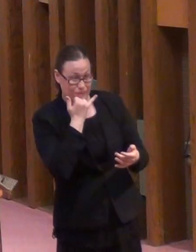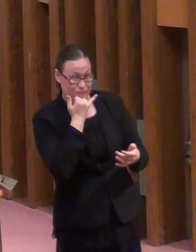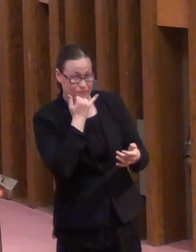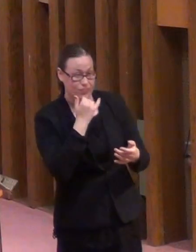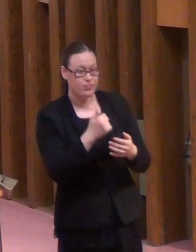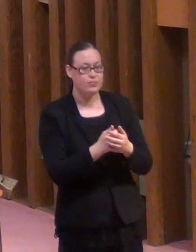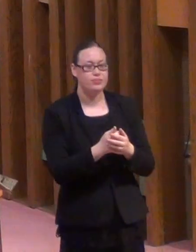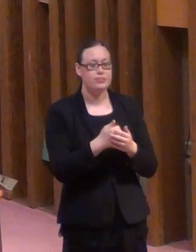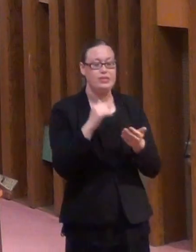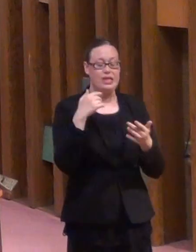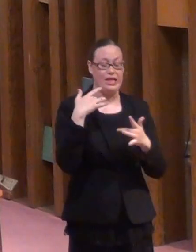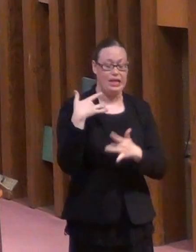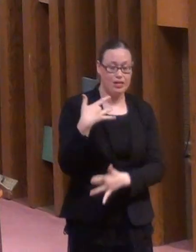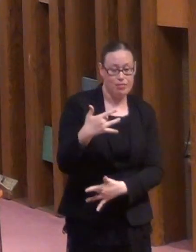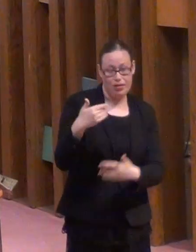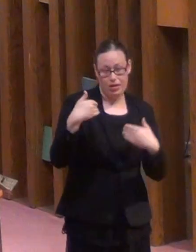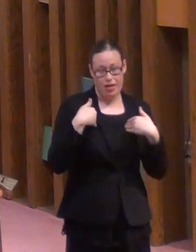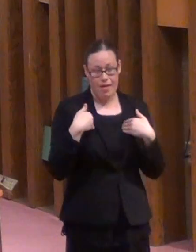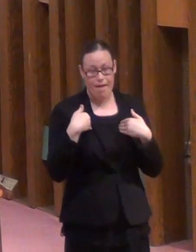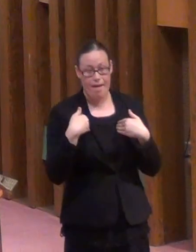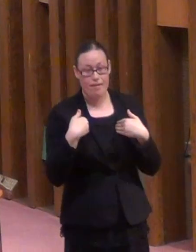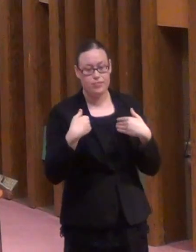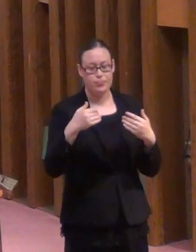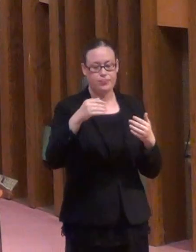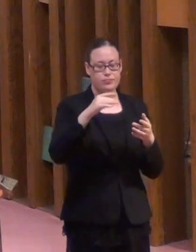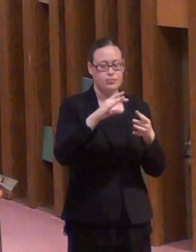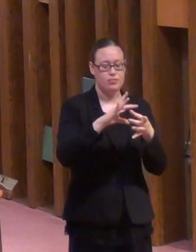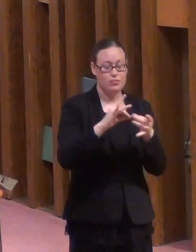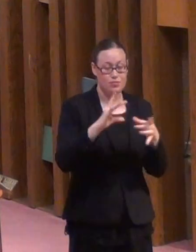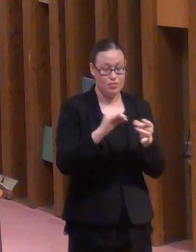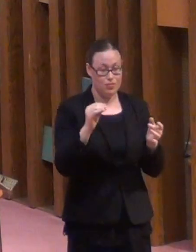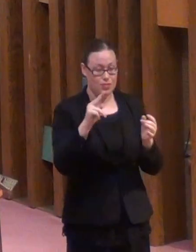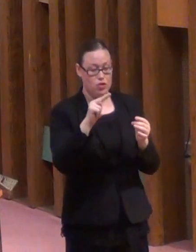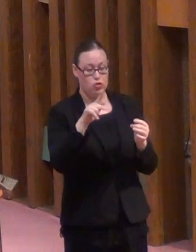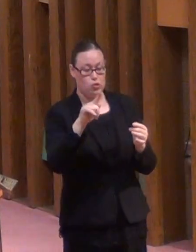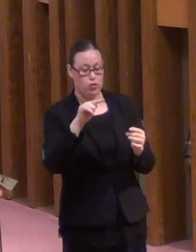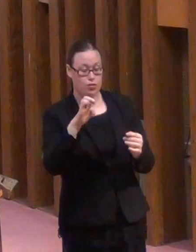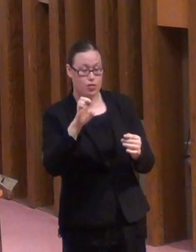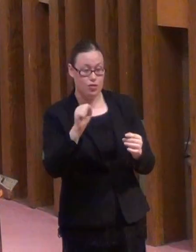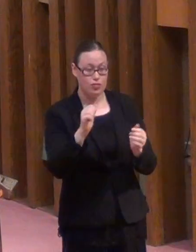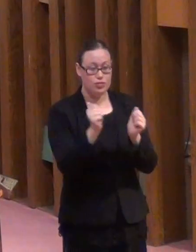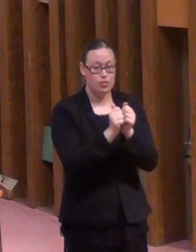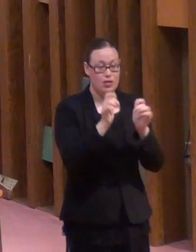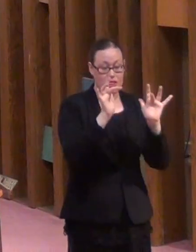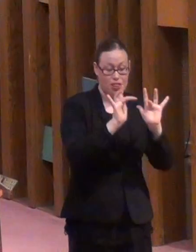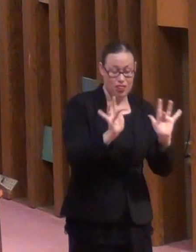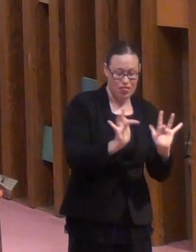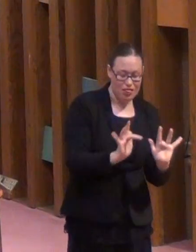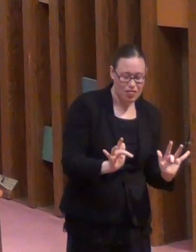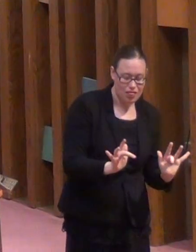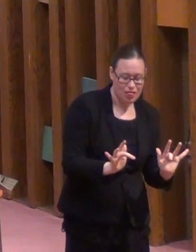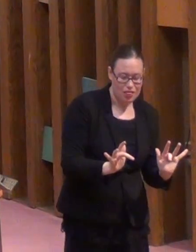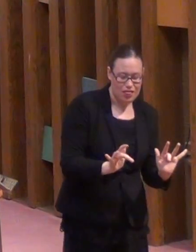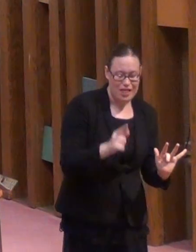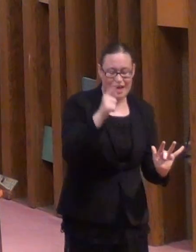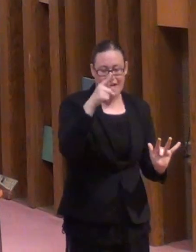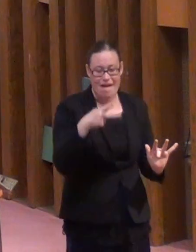we have message notes that have blanks all the way through. I got about halfway done. I guess I must have gotten